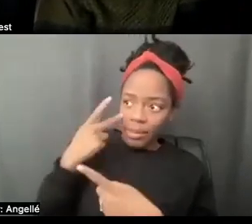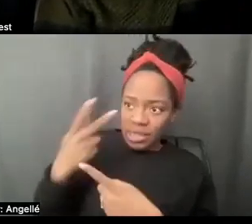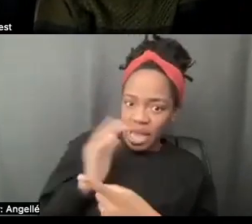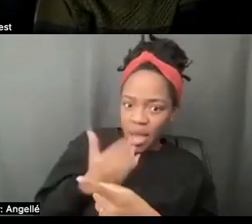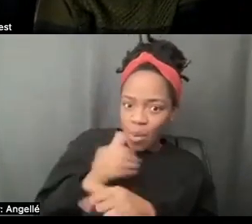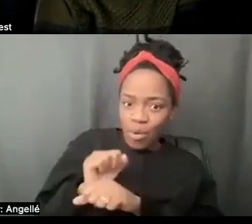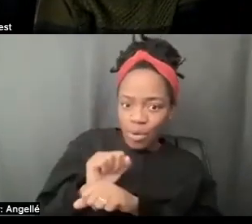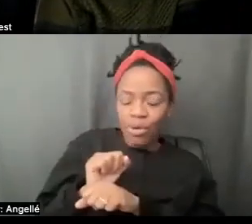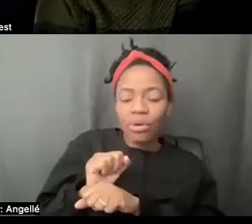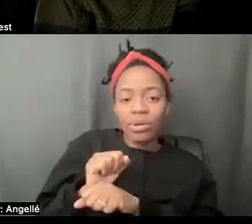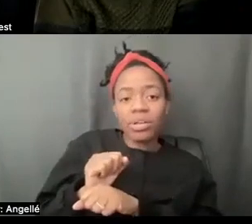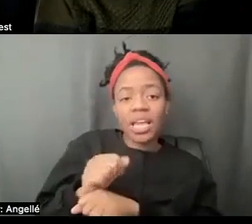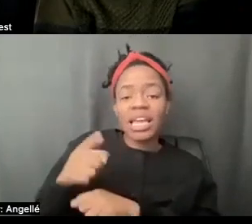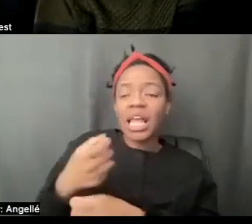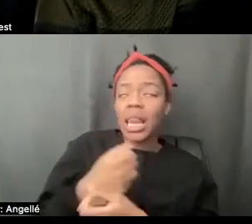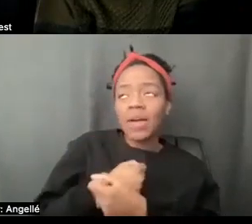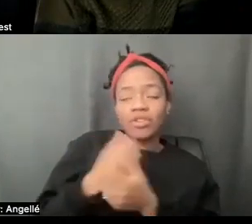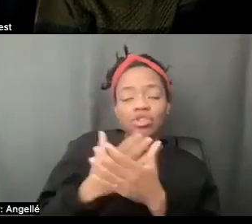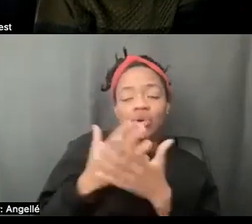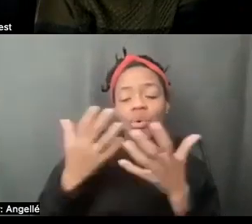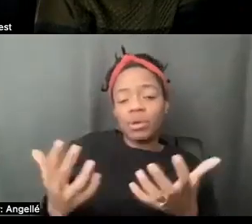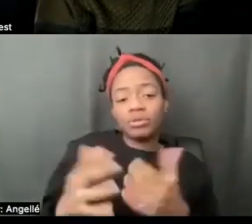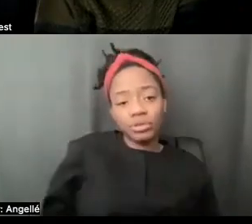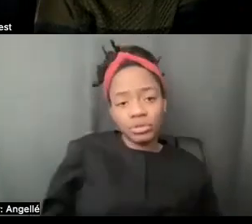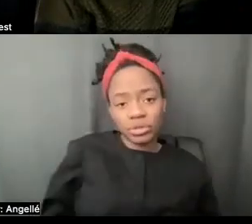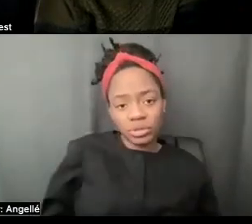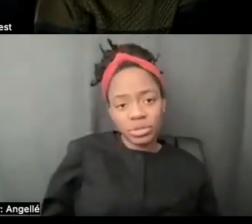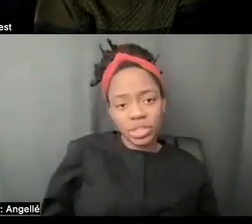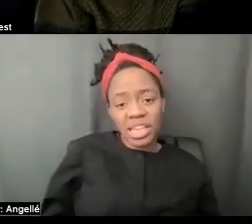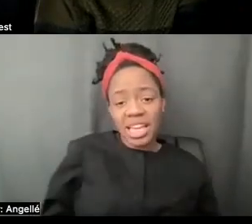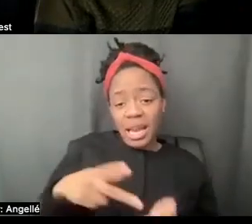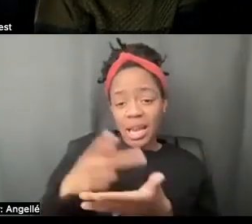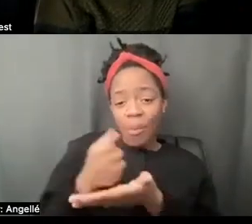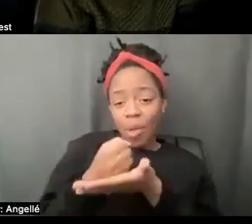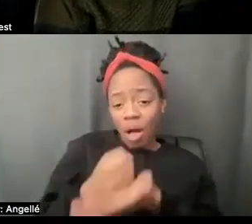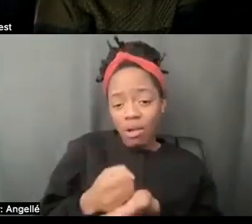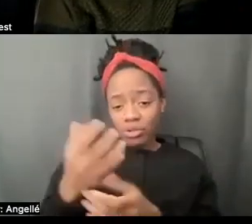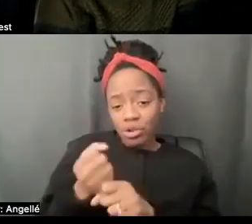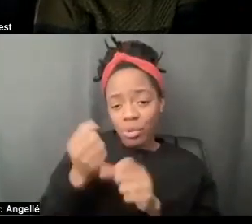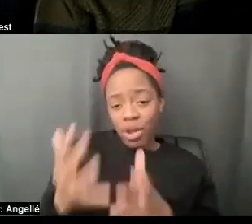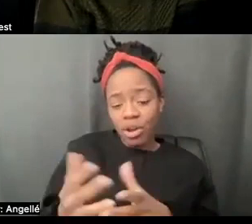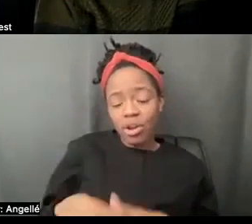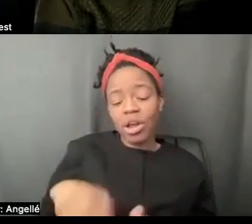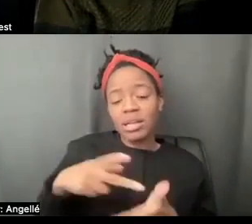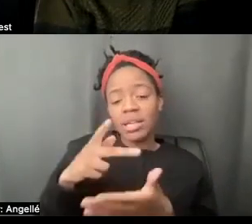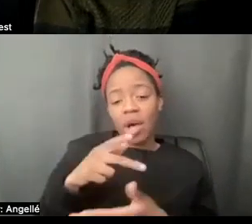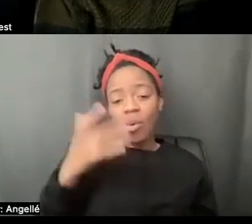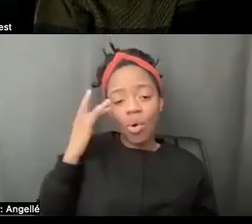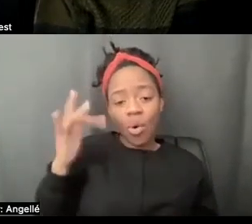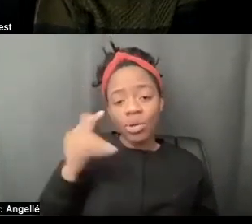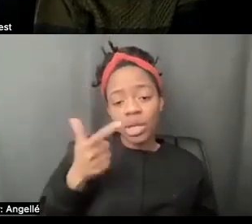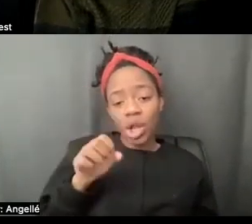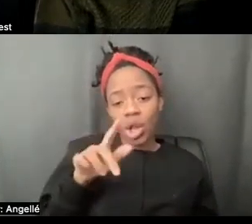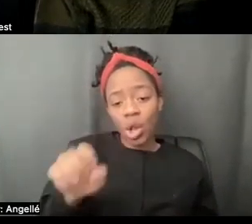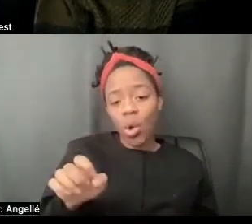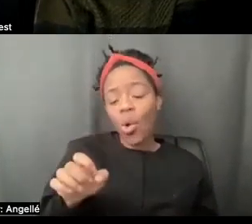And he loved it so much. Now we're talking about a double Oscar winner, a double global golden globe winner with lots